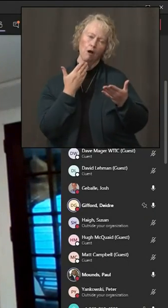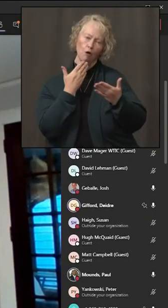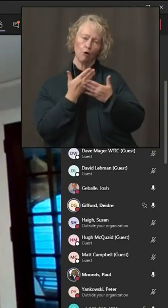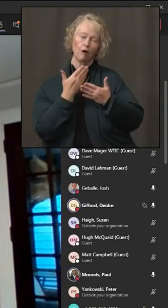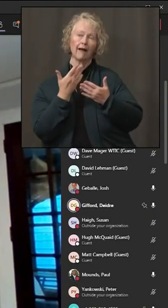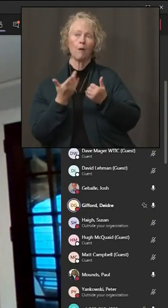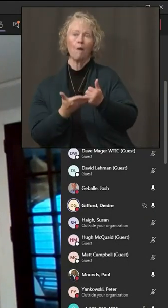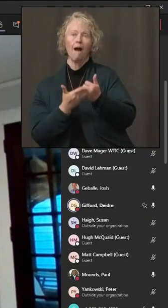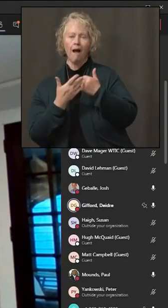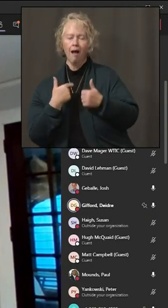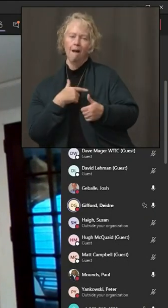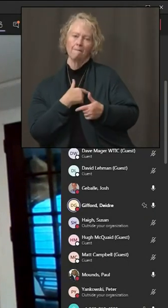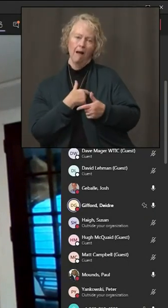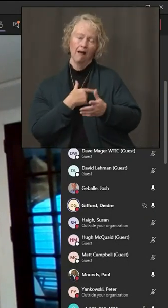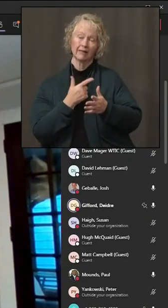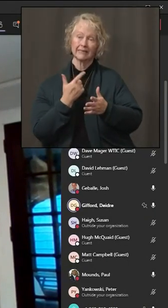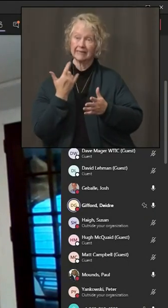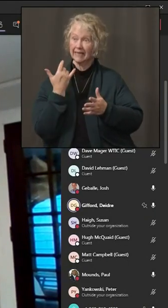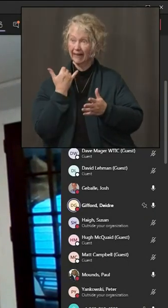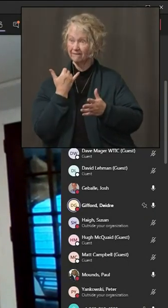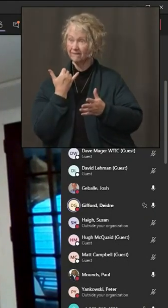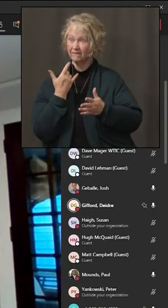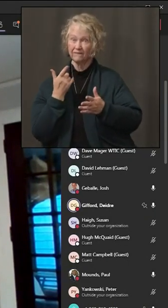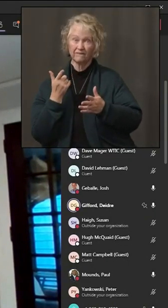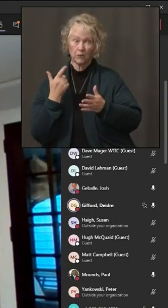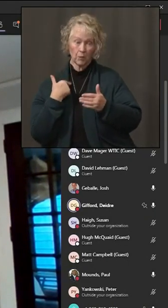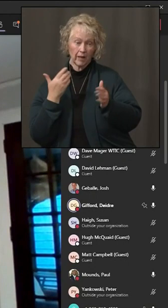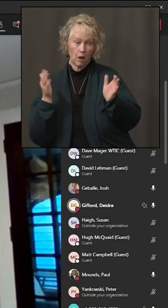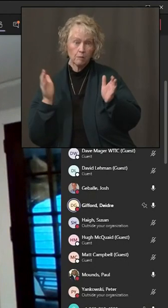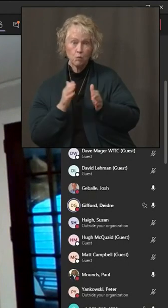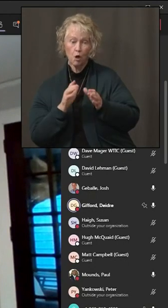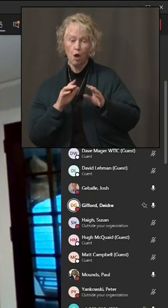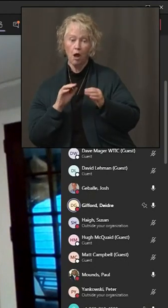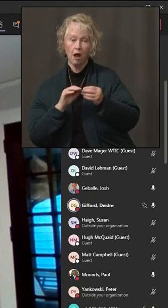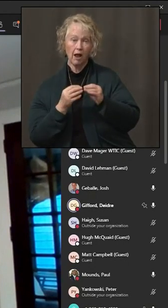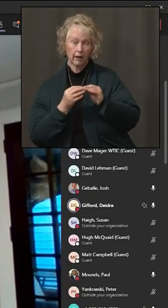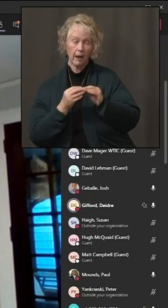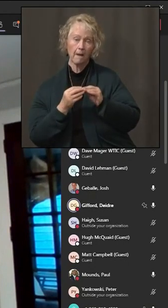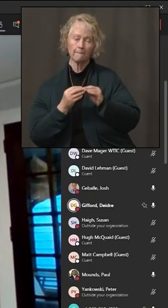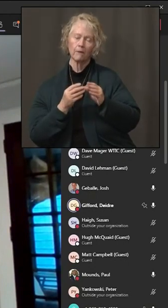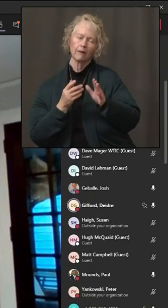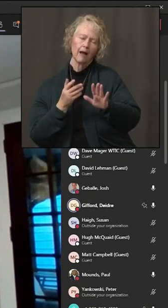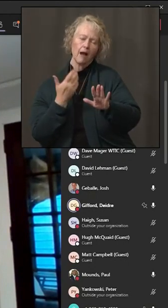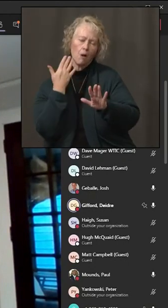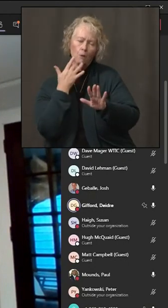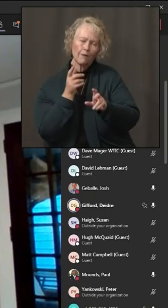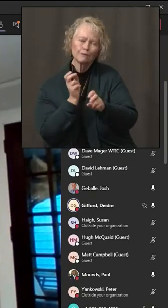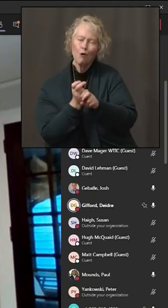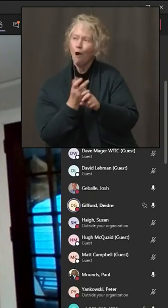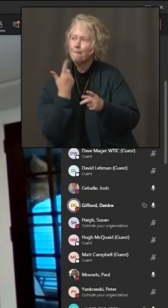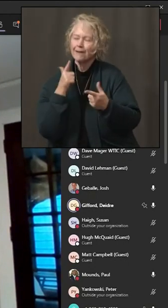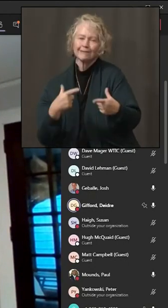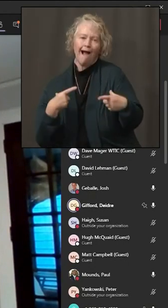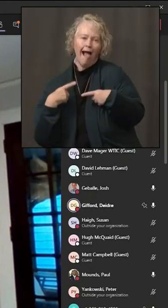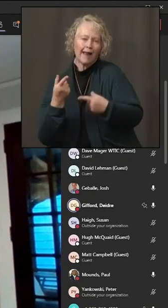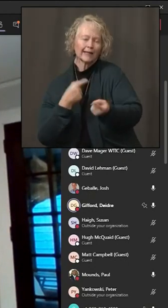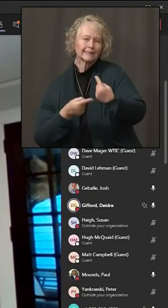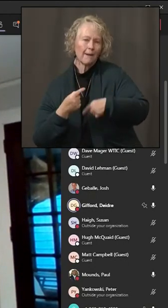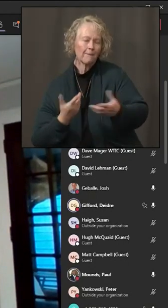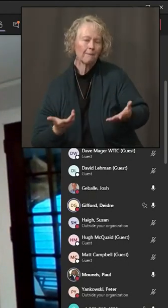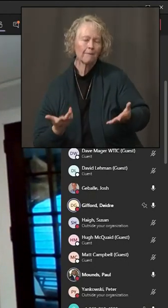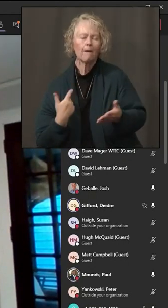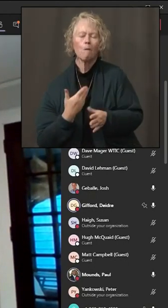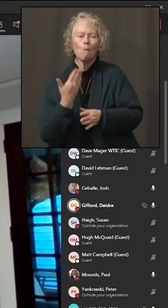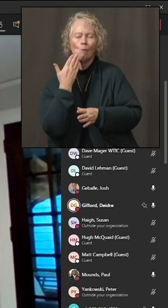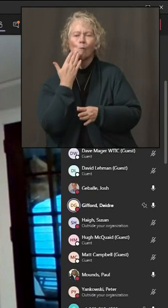our transmission if we limit the gatherings. It's a painful thing to be discussing at the holidays, but